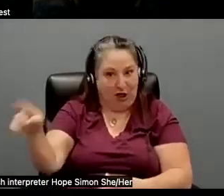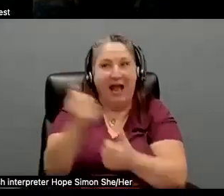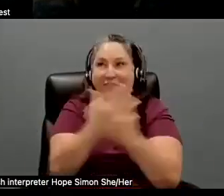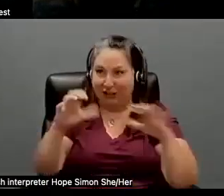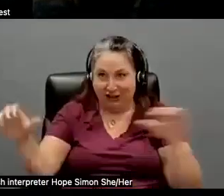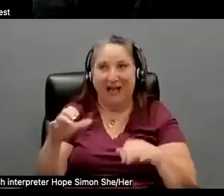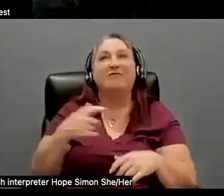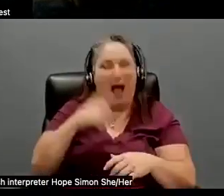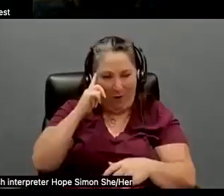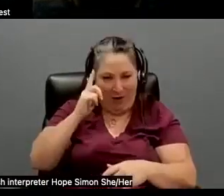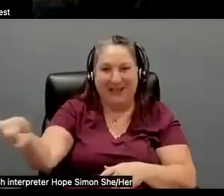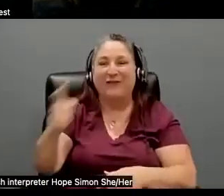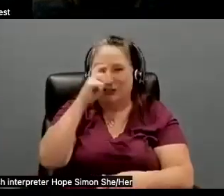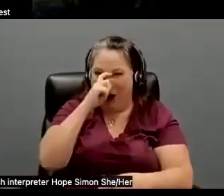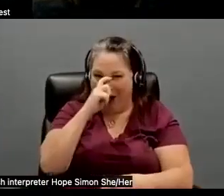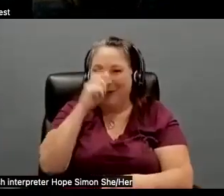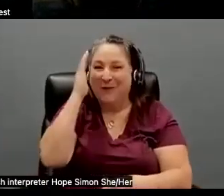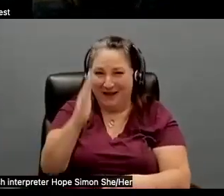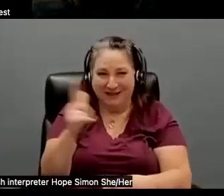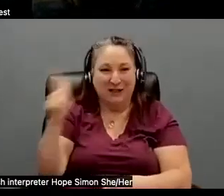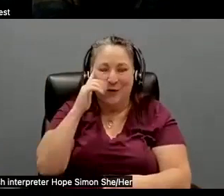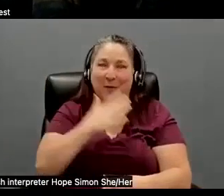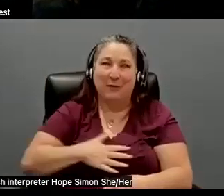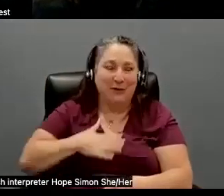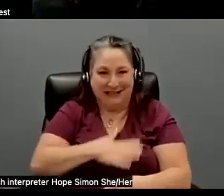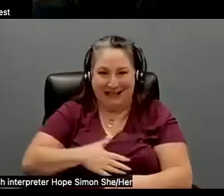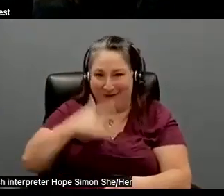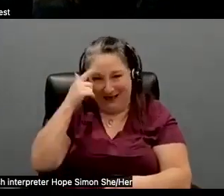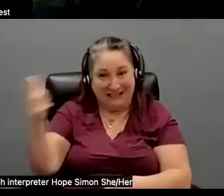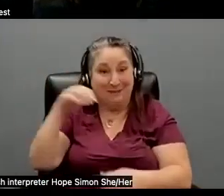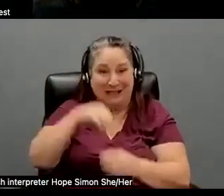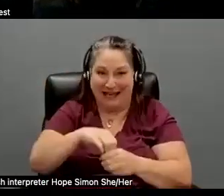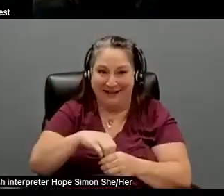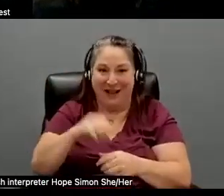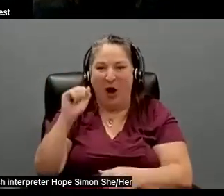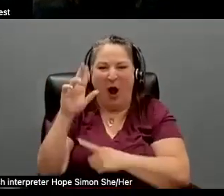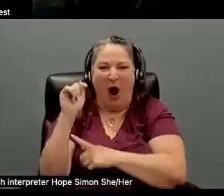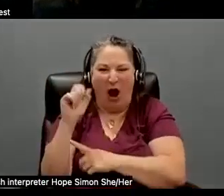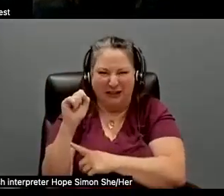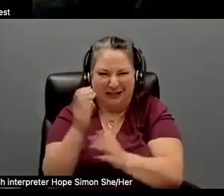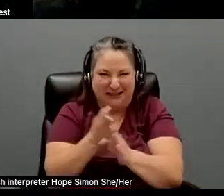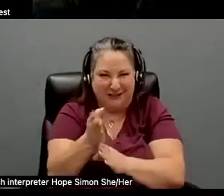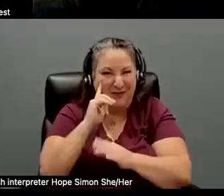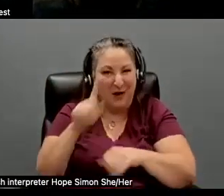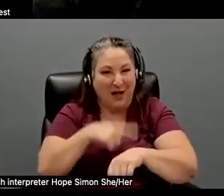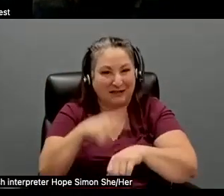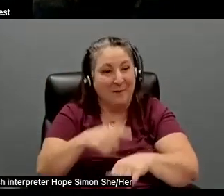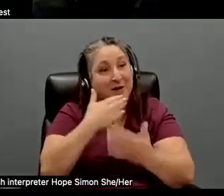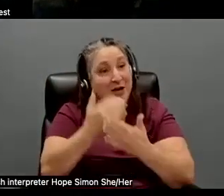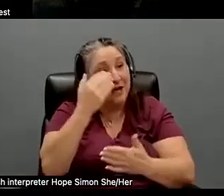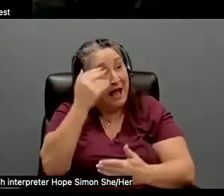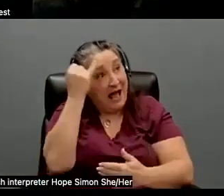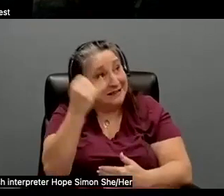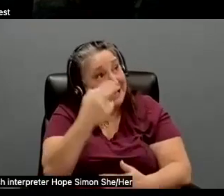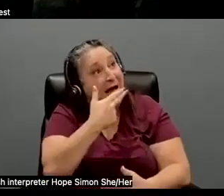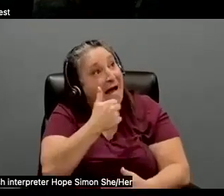done. She actually deserves one of these. And I know she will be so appreciative of because she's been in the arts for a long time. That's a good idea, honey. See how we